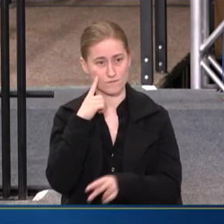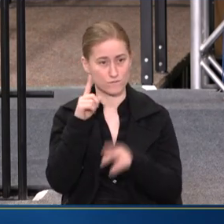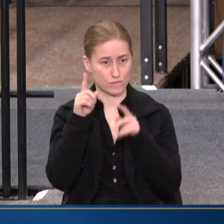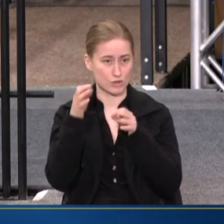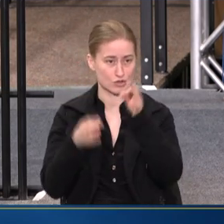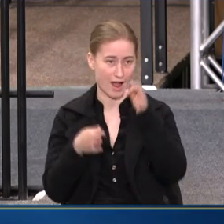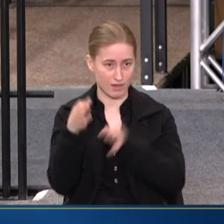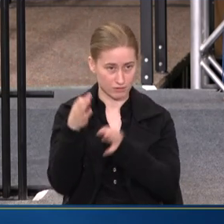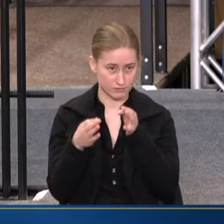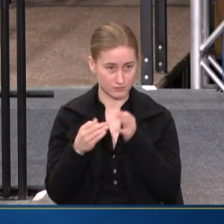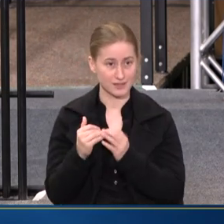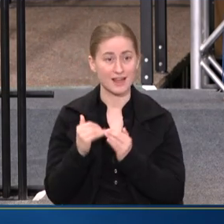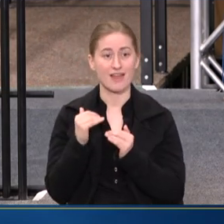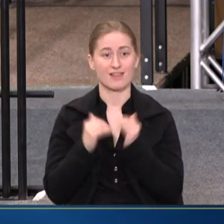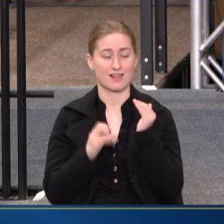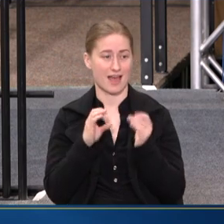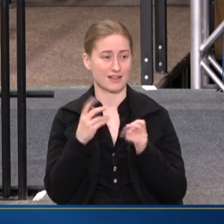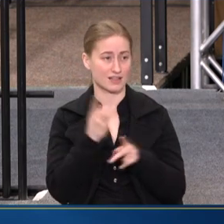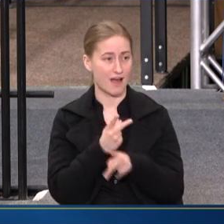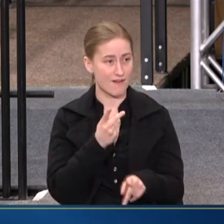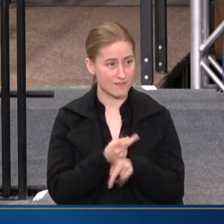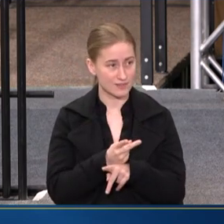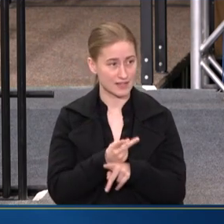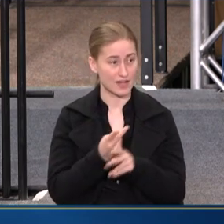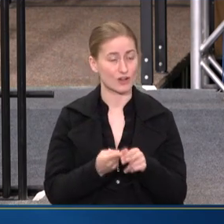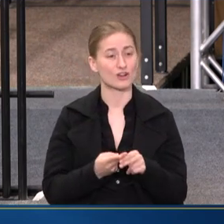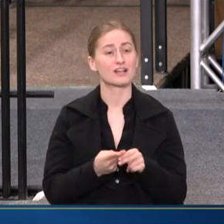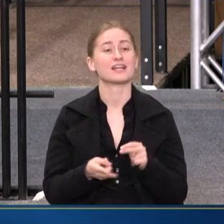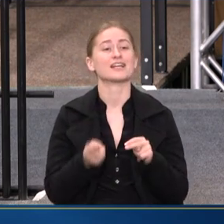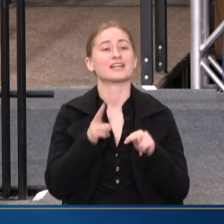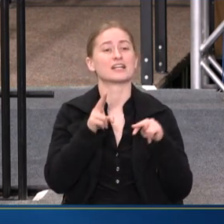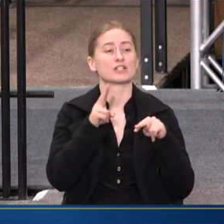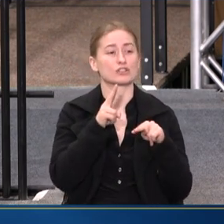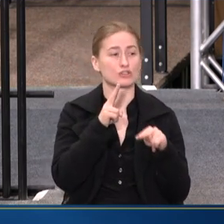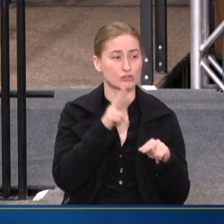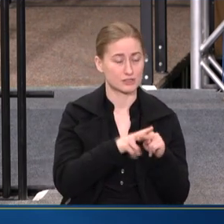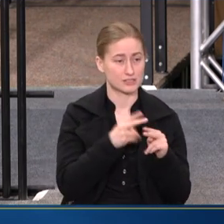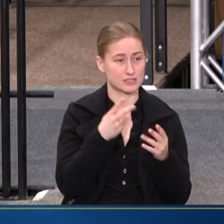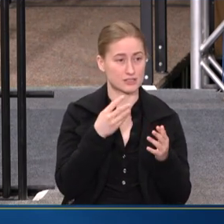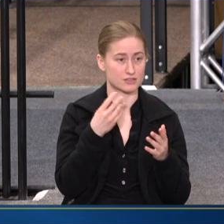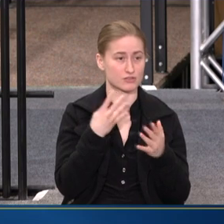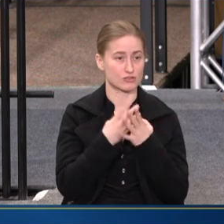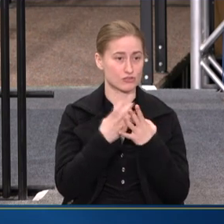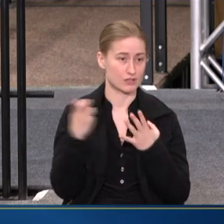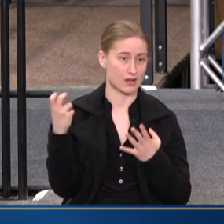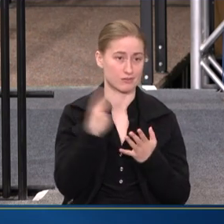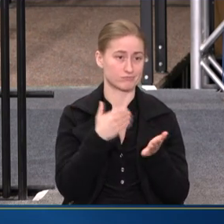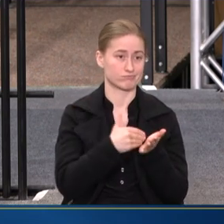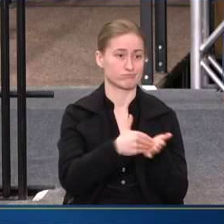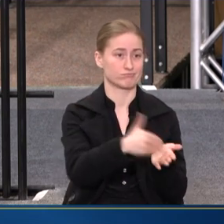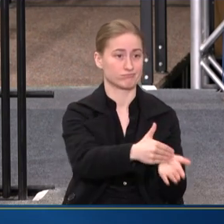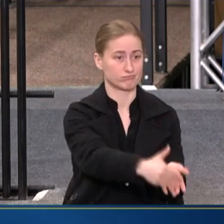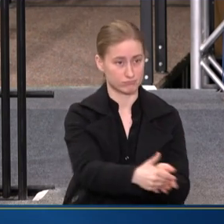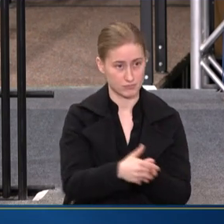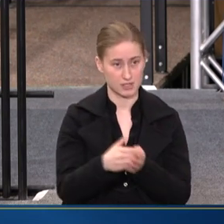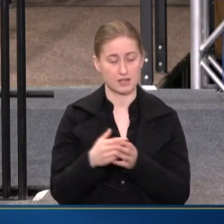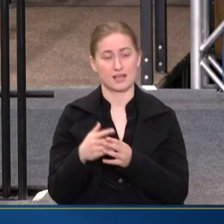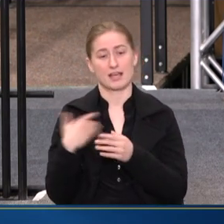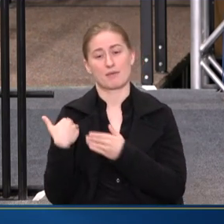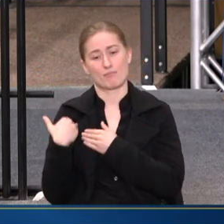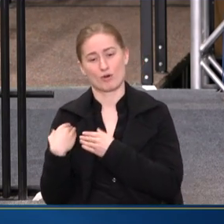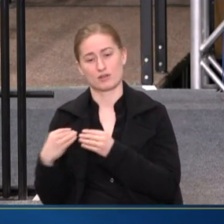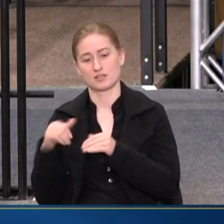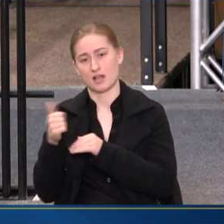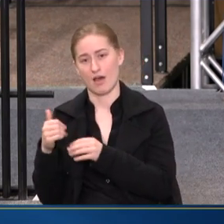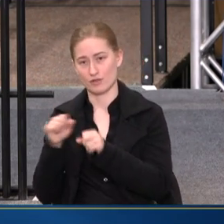lack of care continuity increases the likelihood of jail recidivism and burdens other local systems of care, such